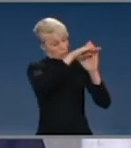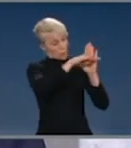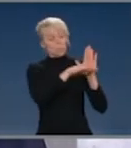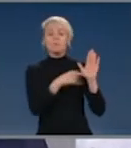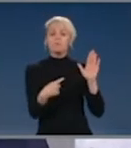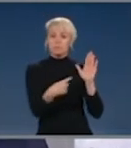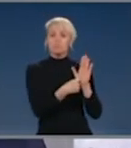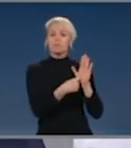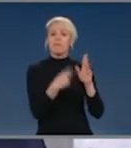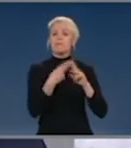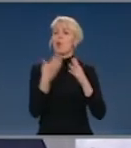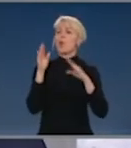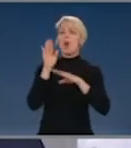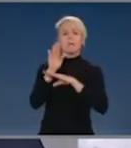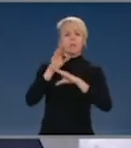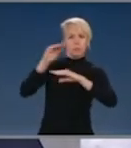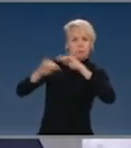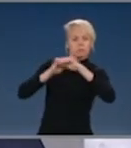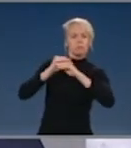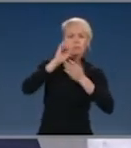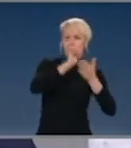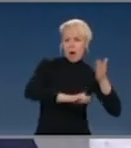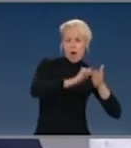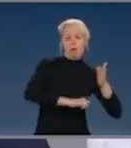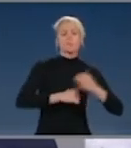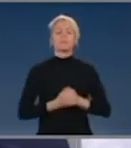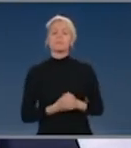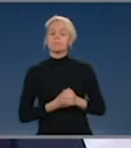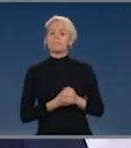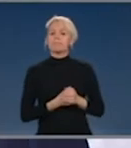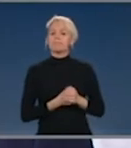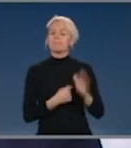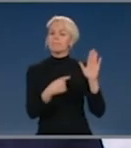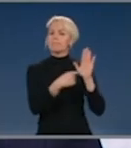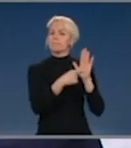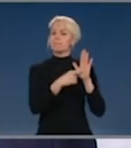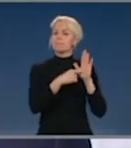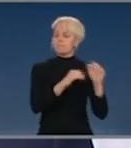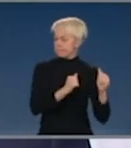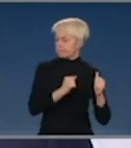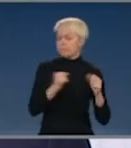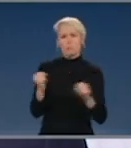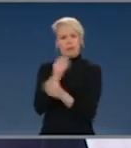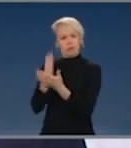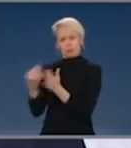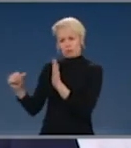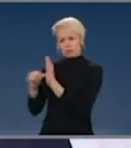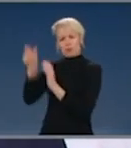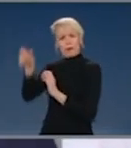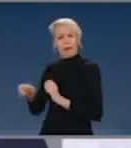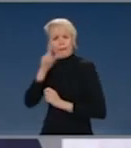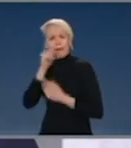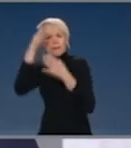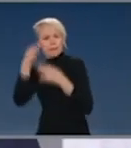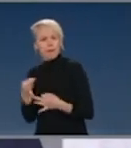the key challenges that I believe the Treasurer always has in these circumstances. And that is to ensure that when the